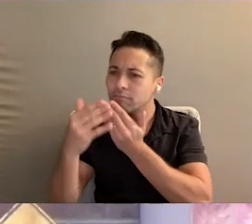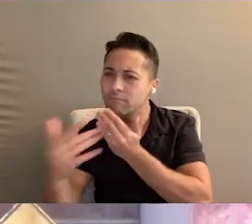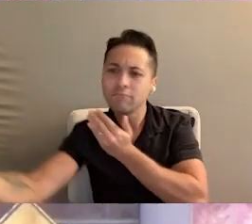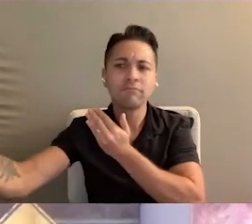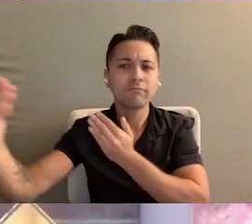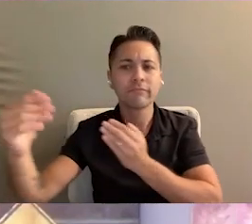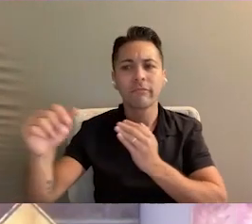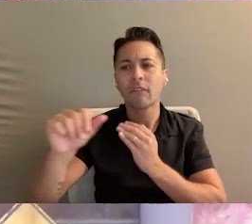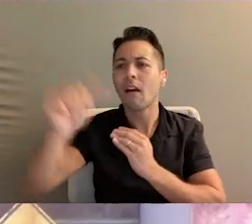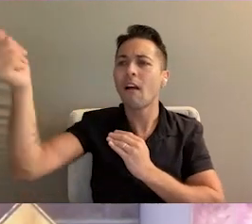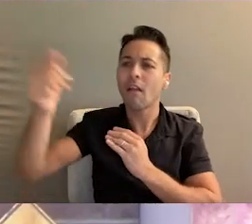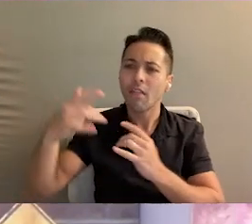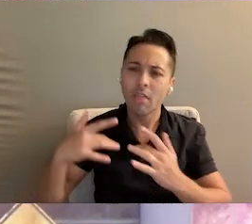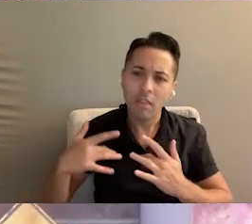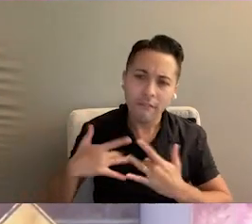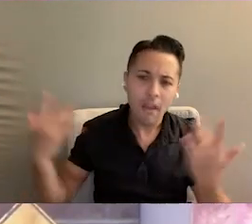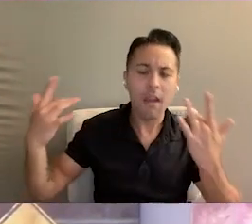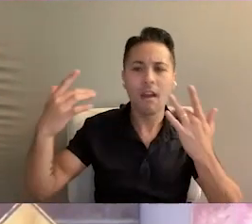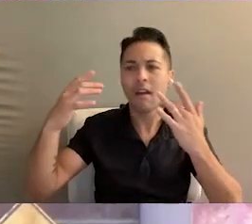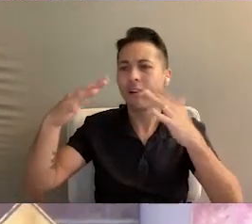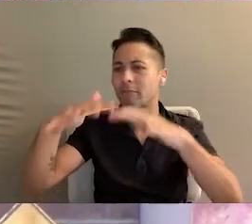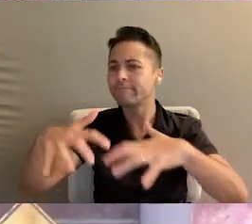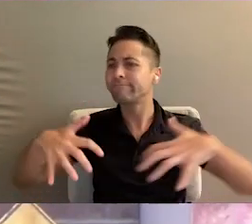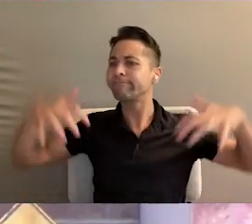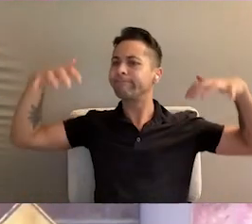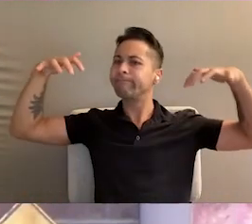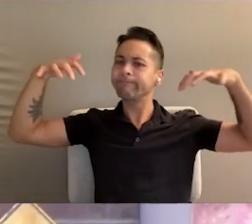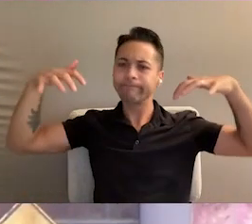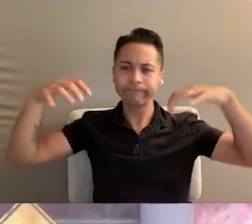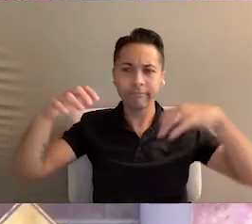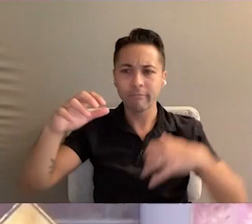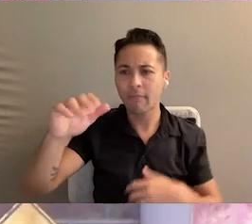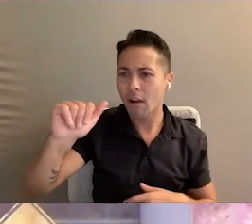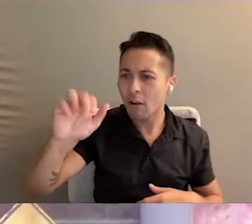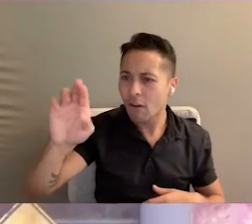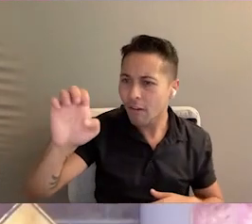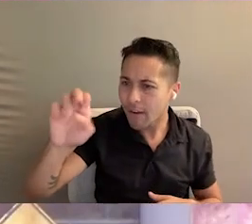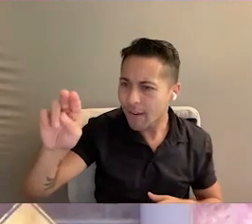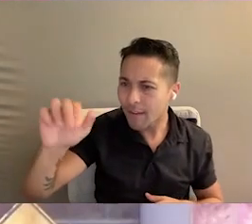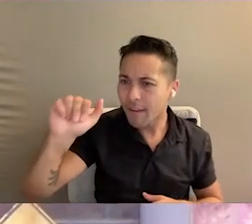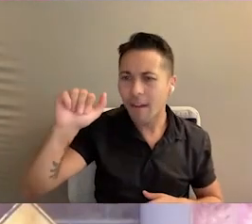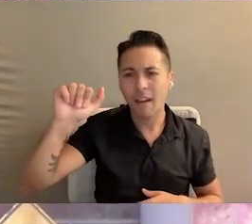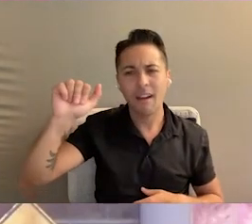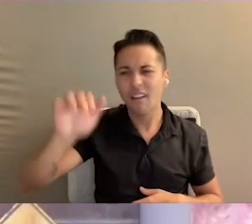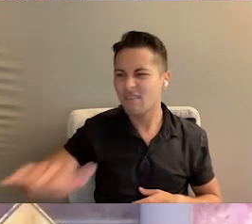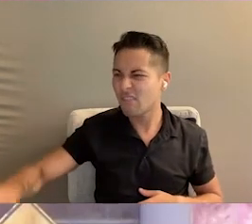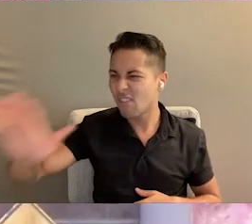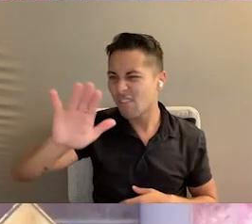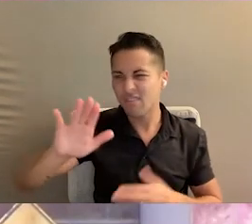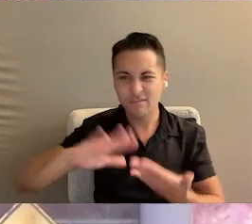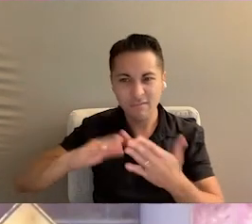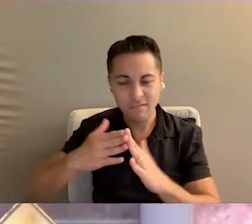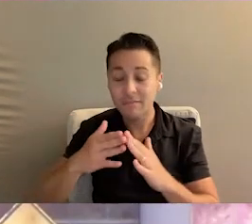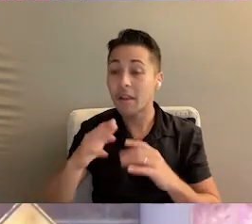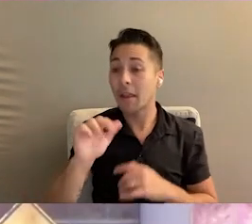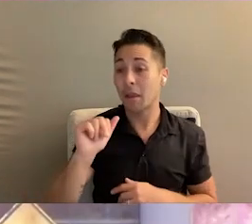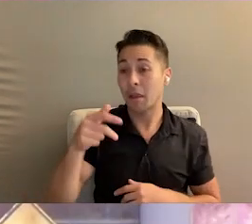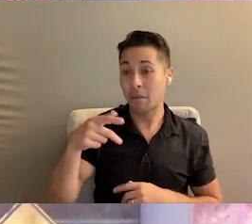For other events in arenas, in stadiums, and throughout the community.